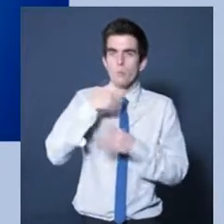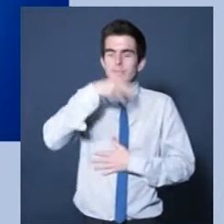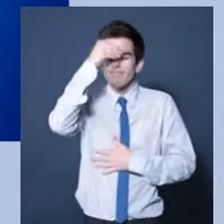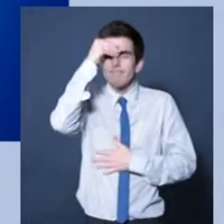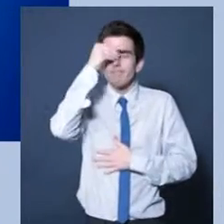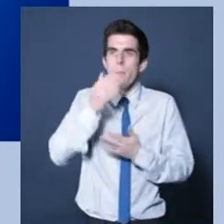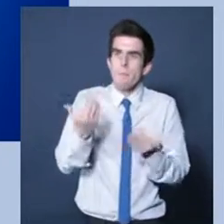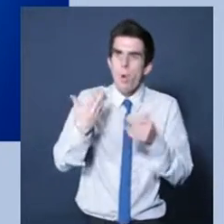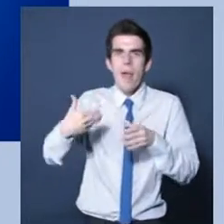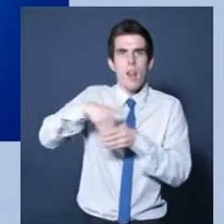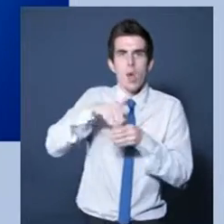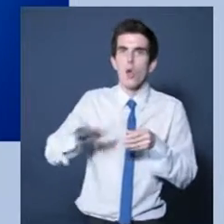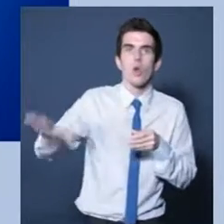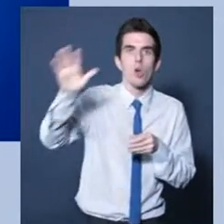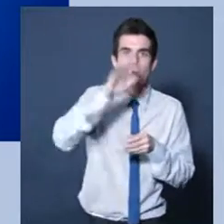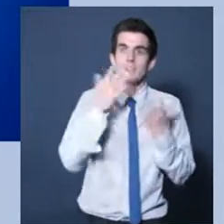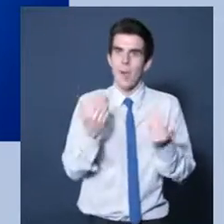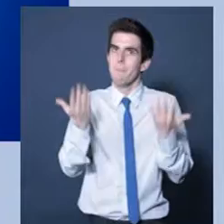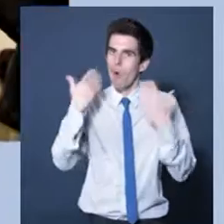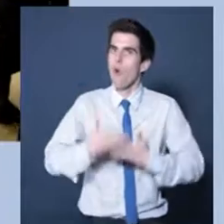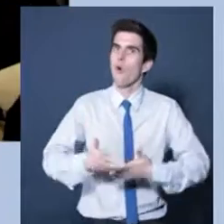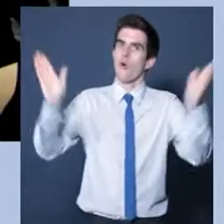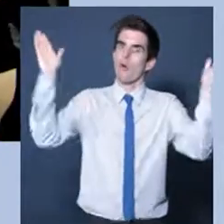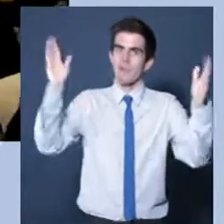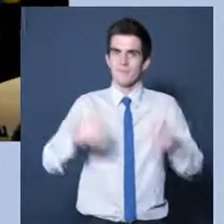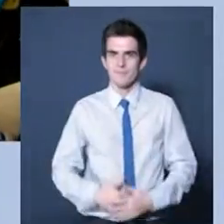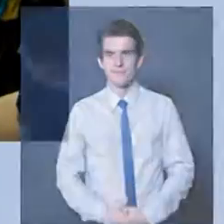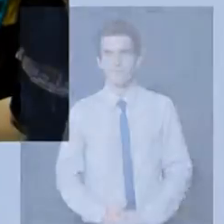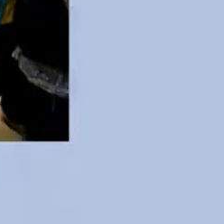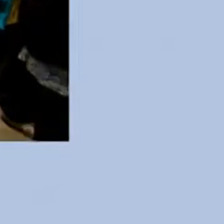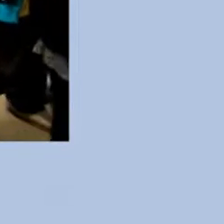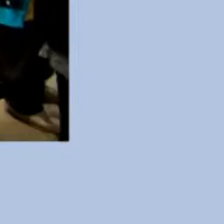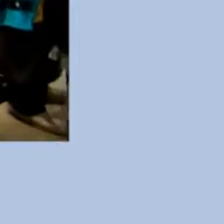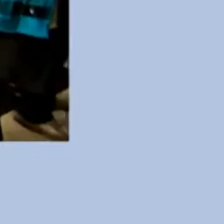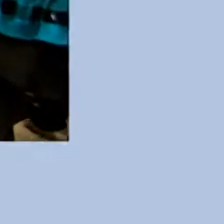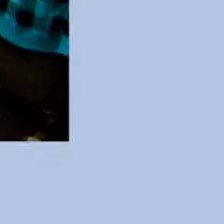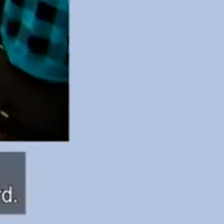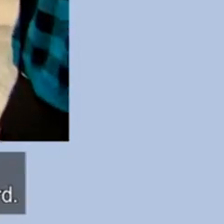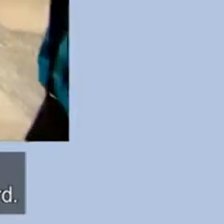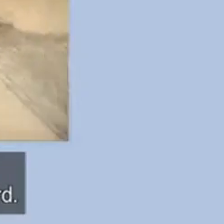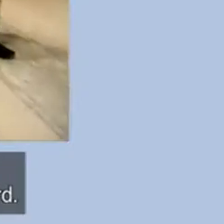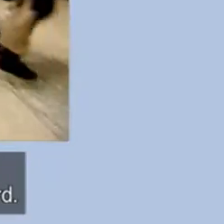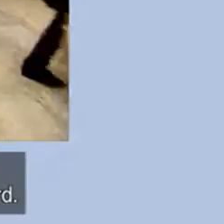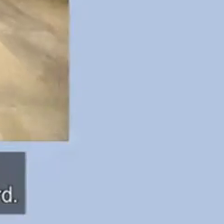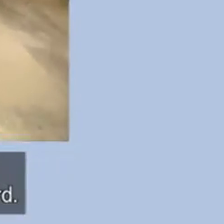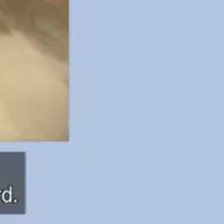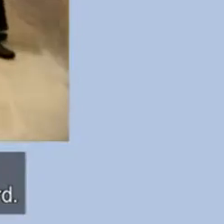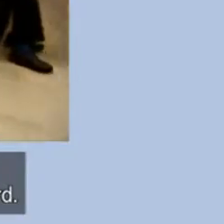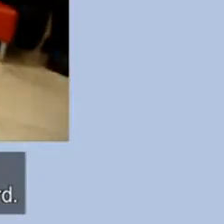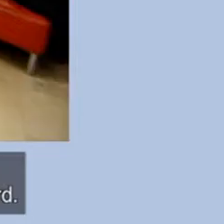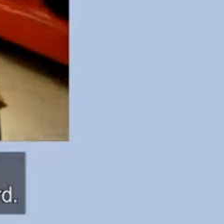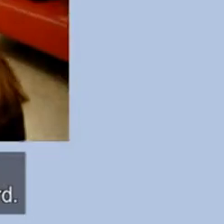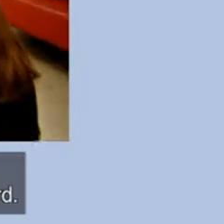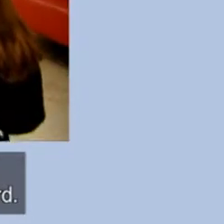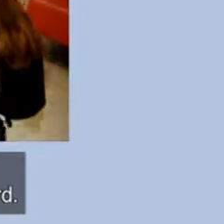and door widths and sizes of lifts, etc. And gradually, as we've learnt how to be more inclusive about our